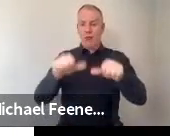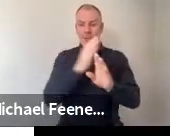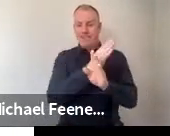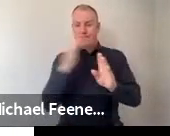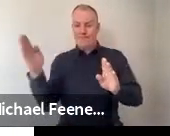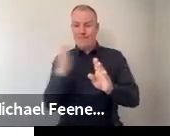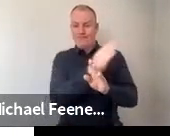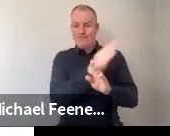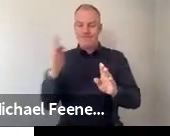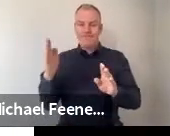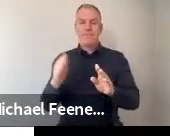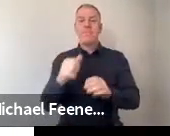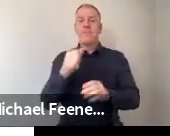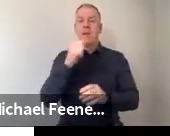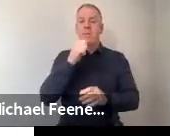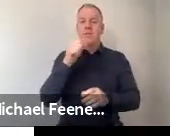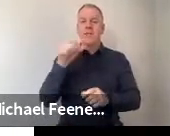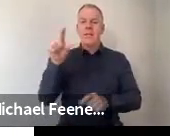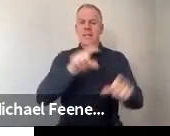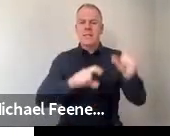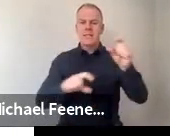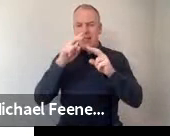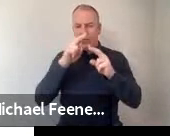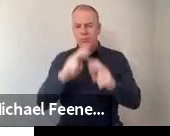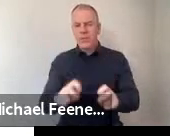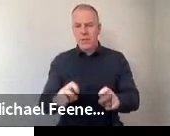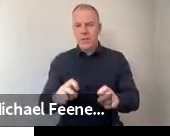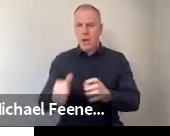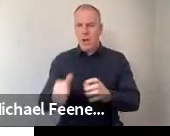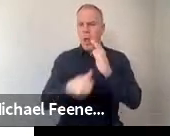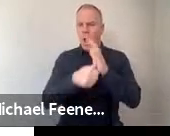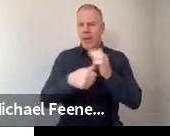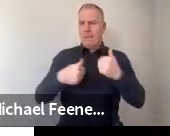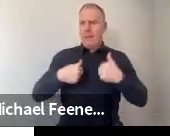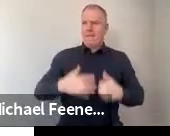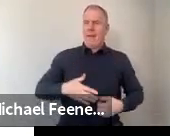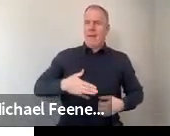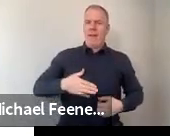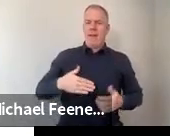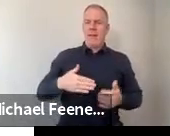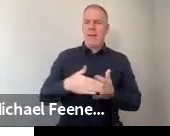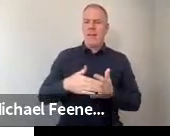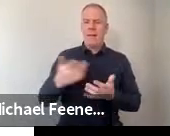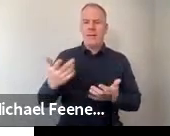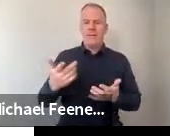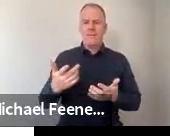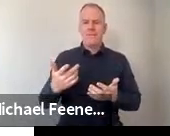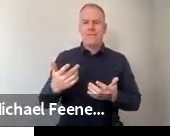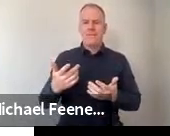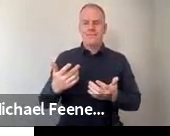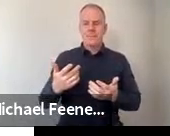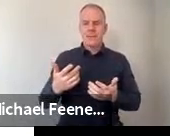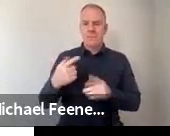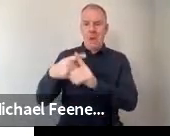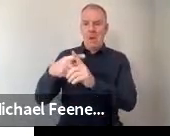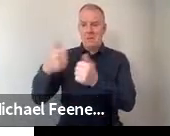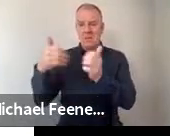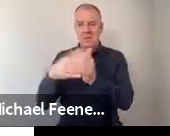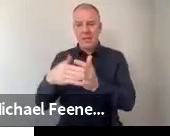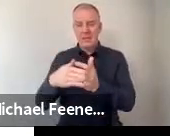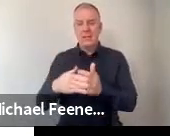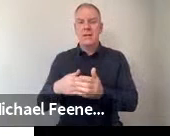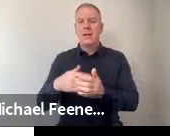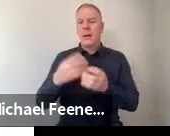And the first one is scientific research is a priority for me, which skewed positive, but